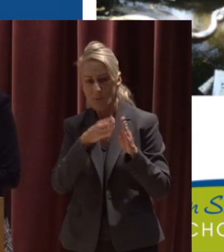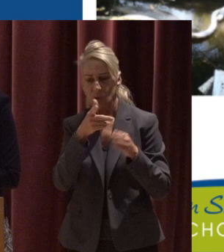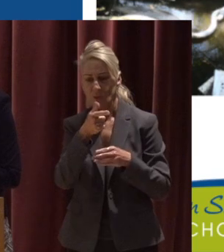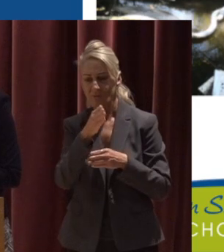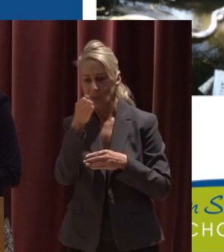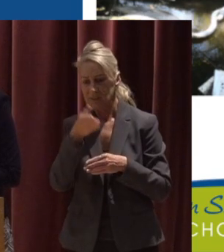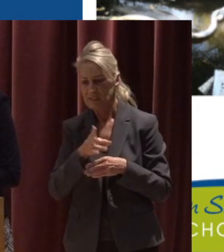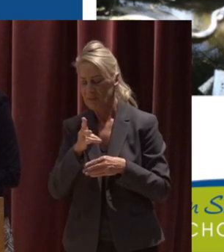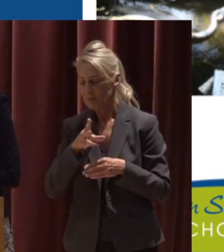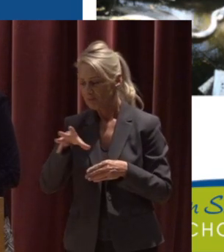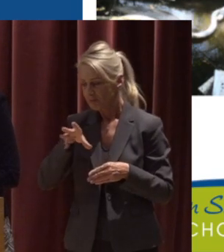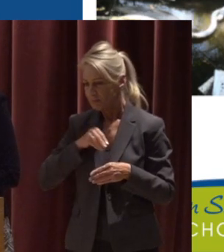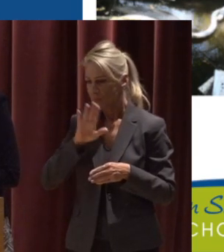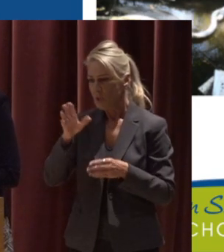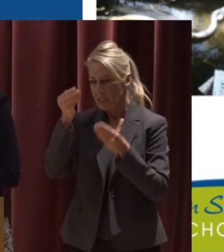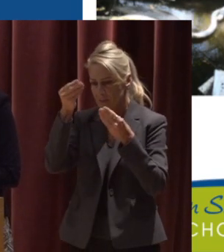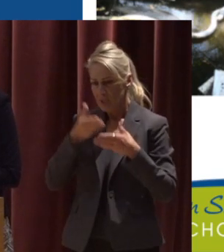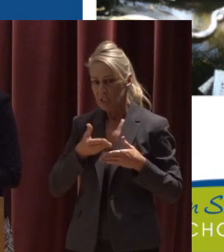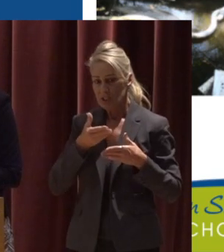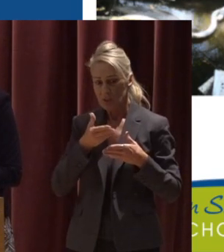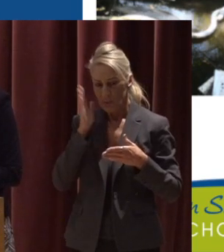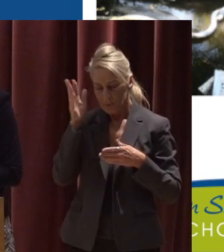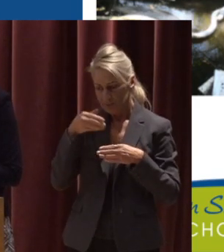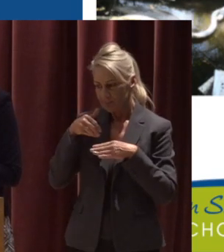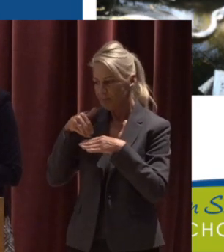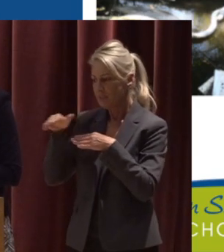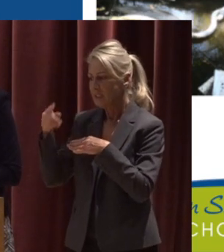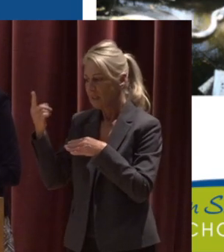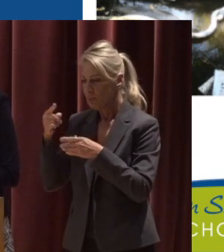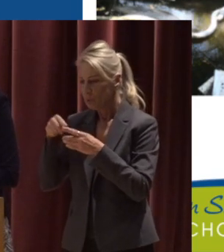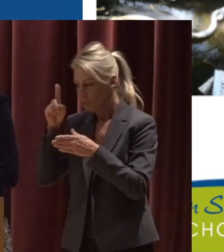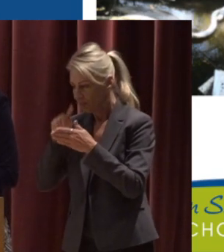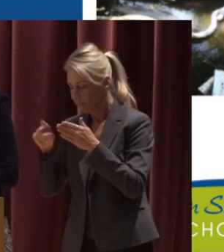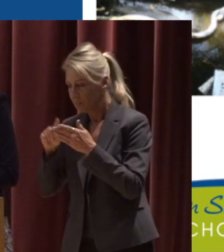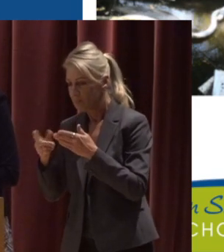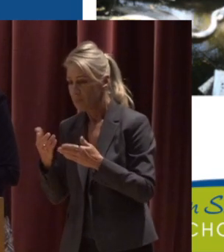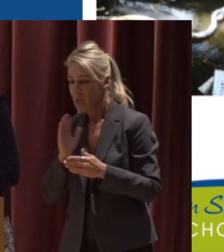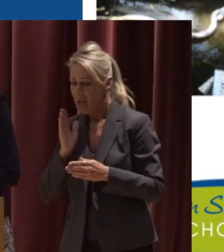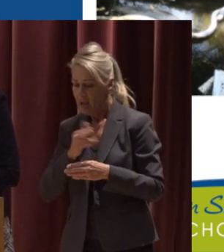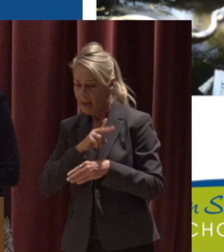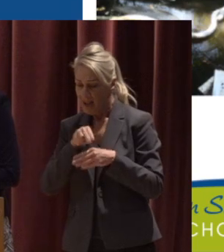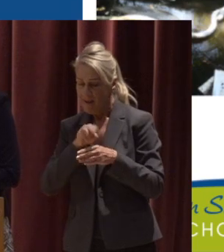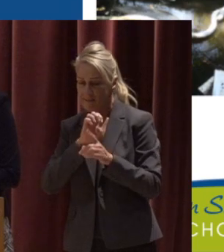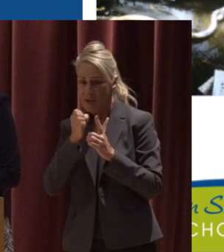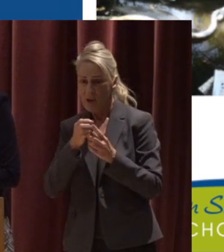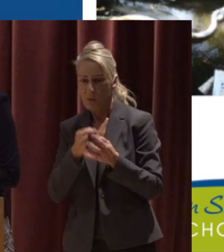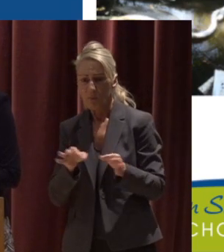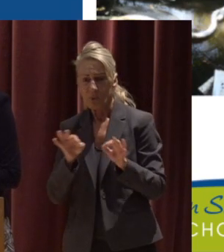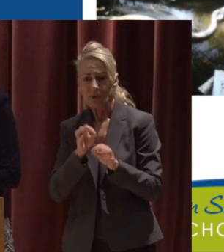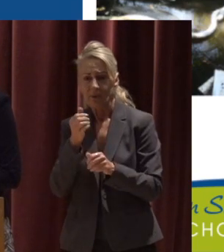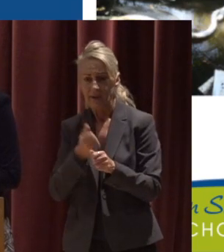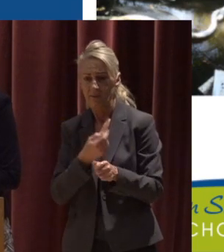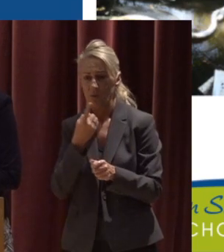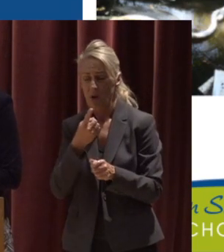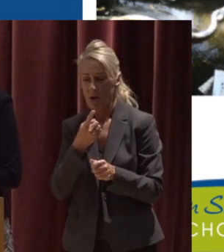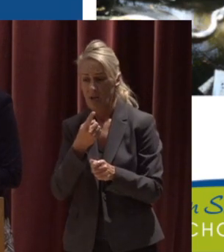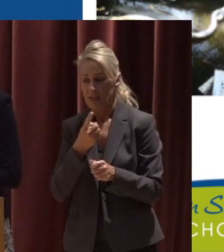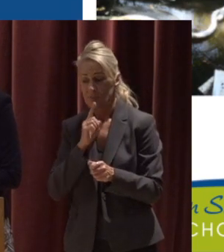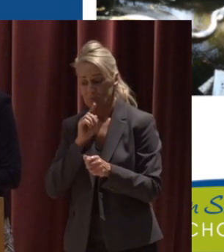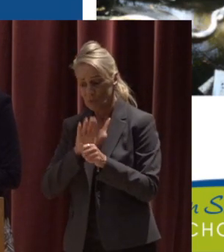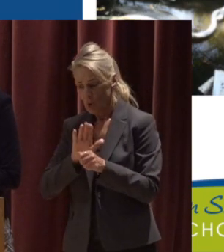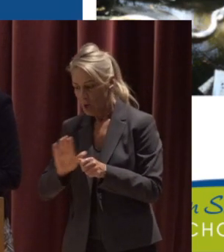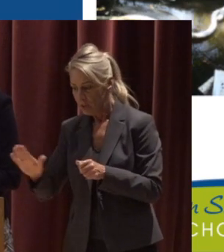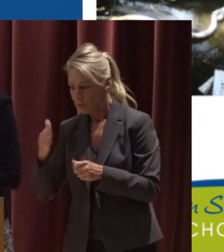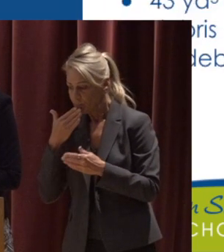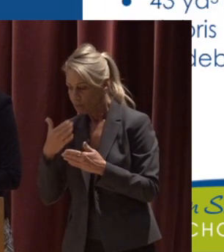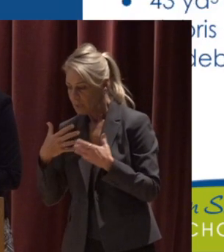send out somebody to take care of this as soon as possible Our natural environment is very important to everybody And ensuring its health is something that we can